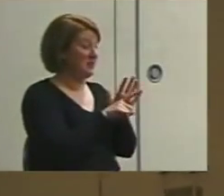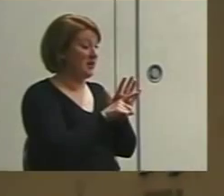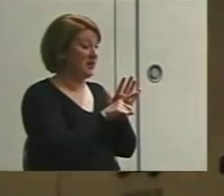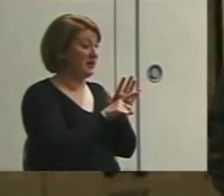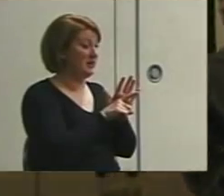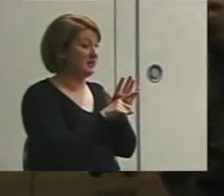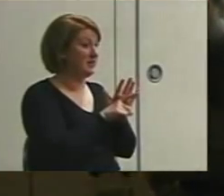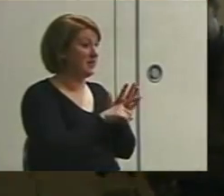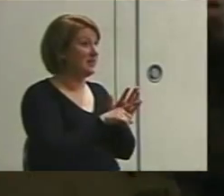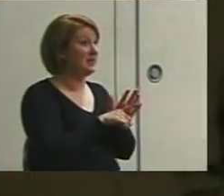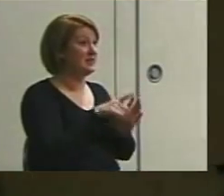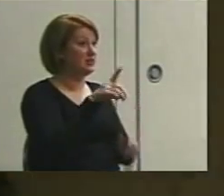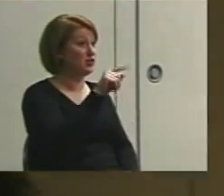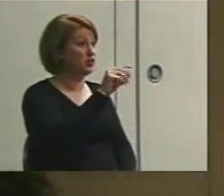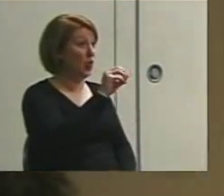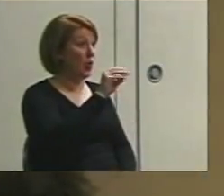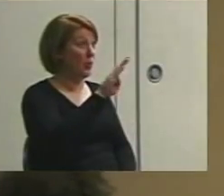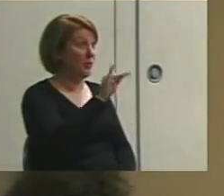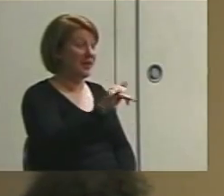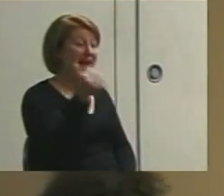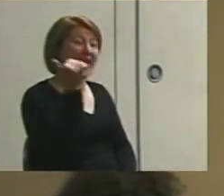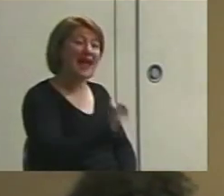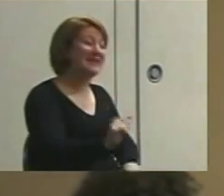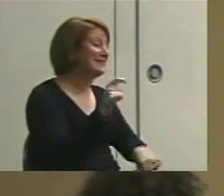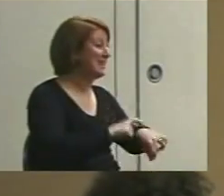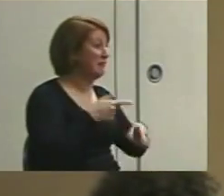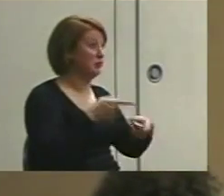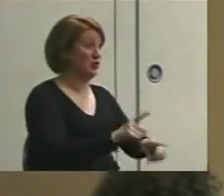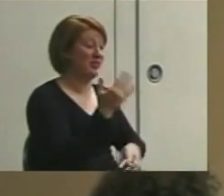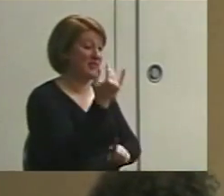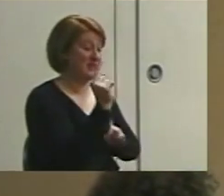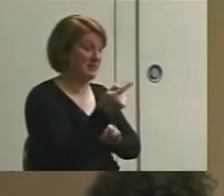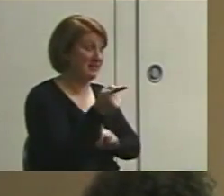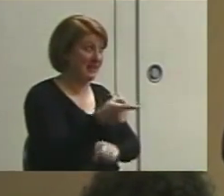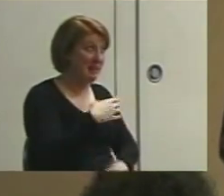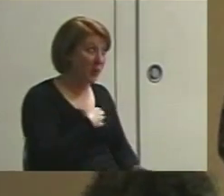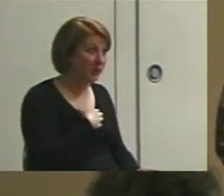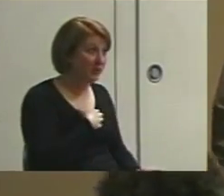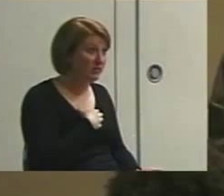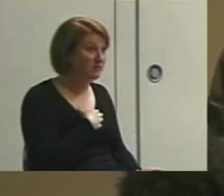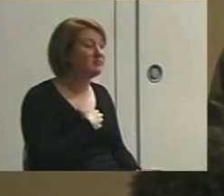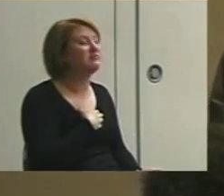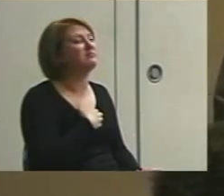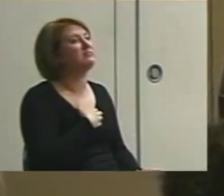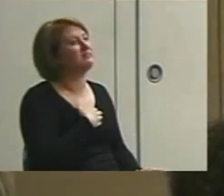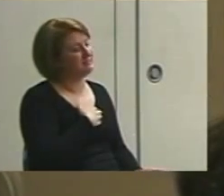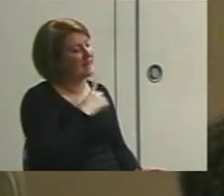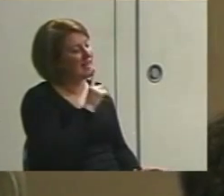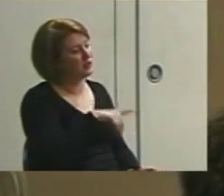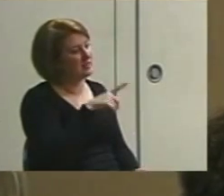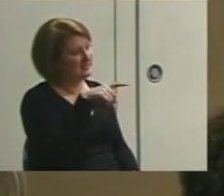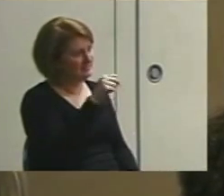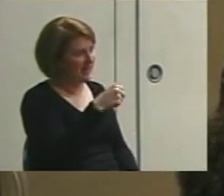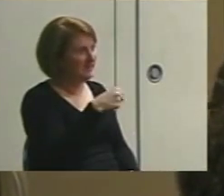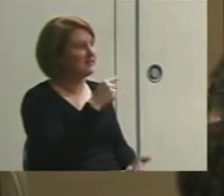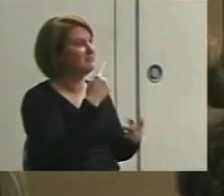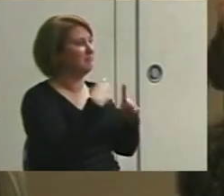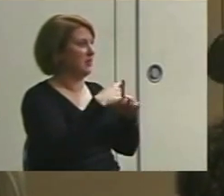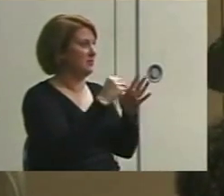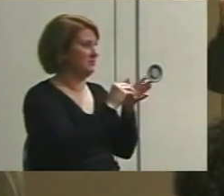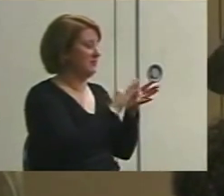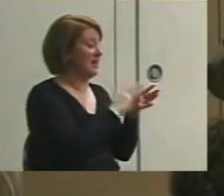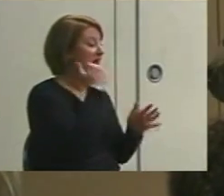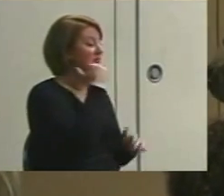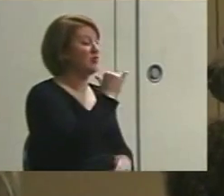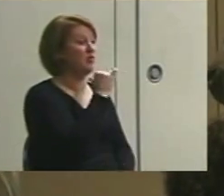did Toby pout at any time during that last 15 minutes? If the answer is yes, I put a plus. If the answer is no,